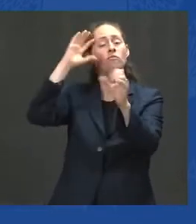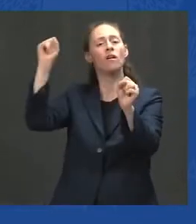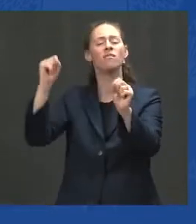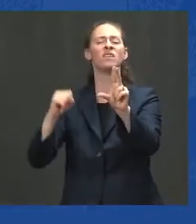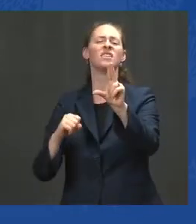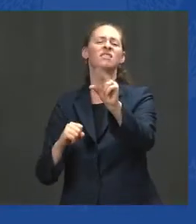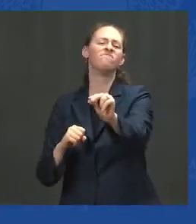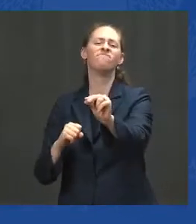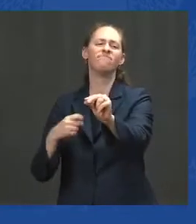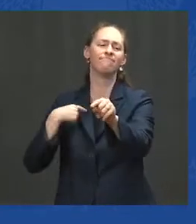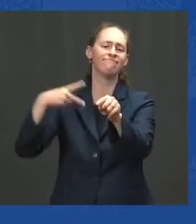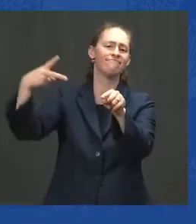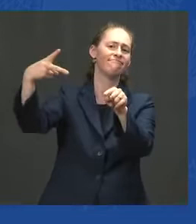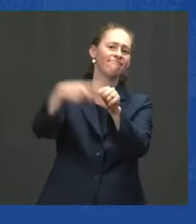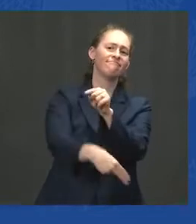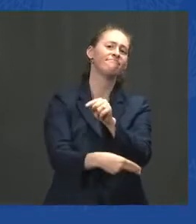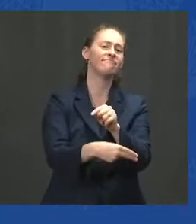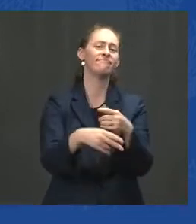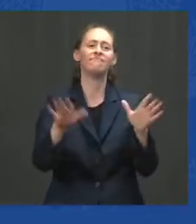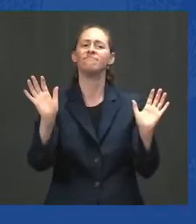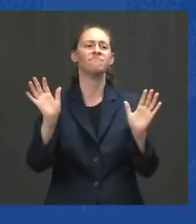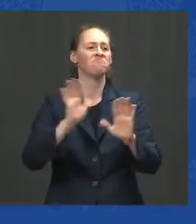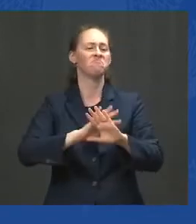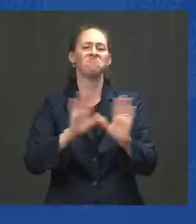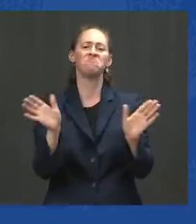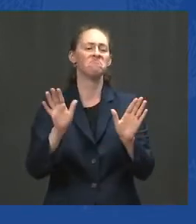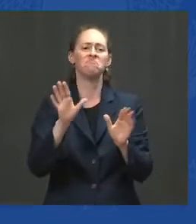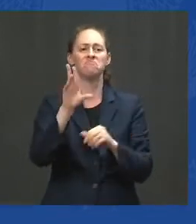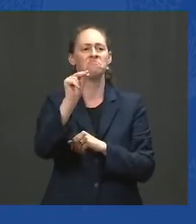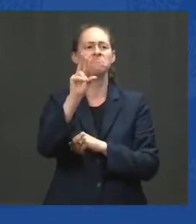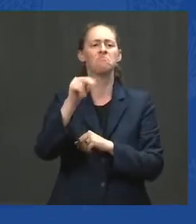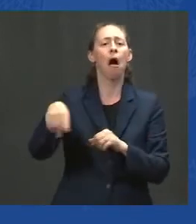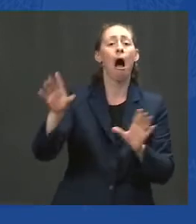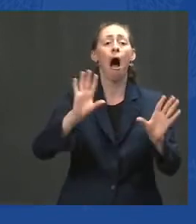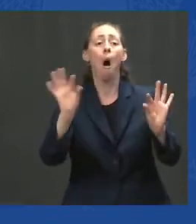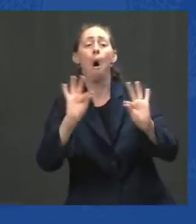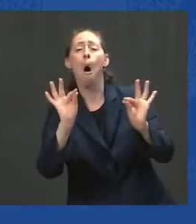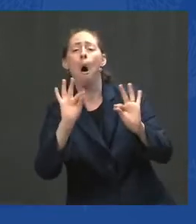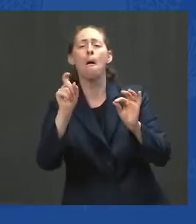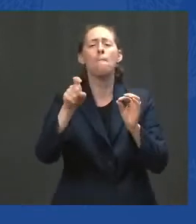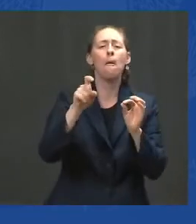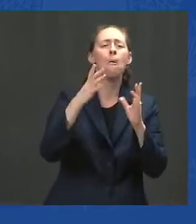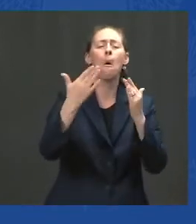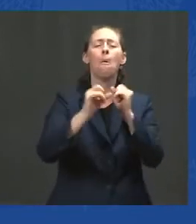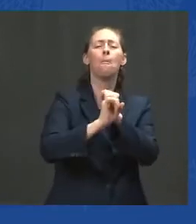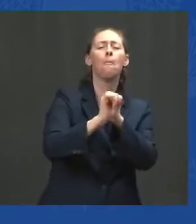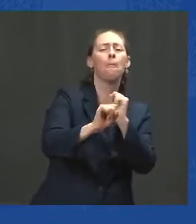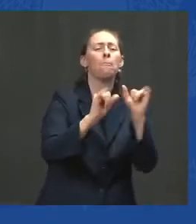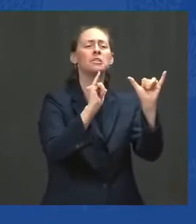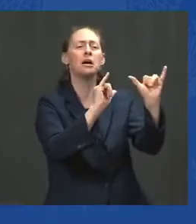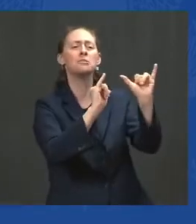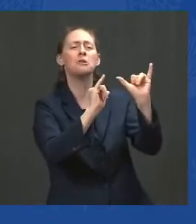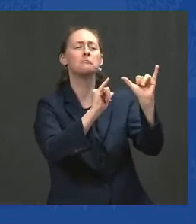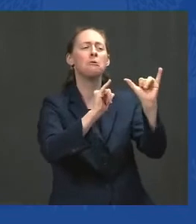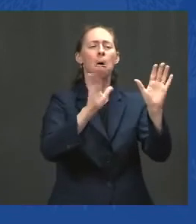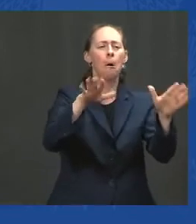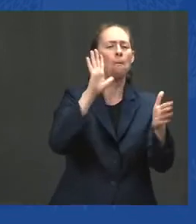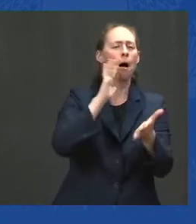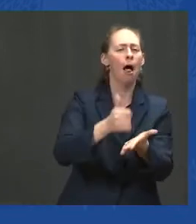mislead the American people by claiming that just a little more time in Afghanistan will make all the difference,